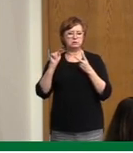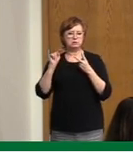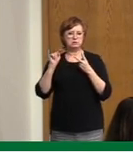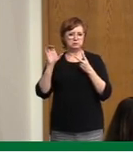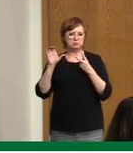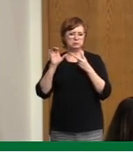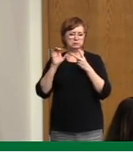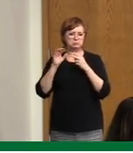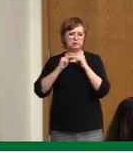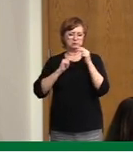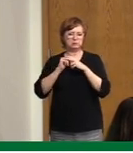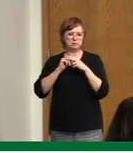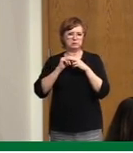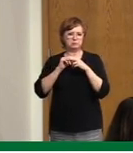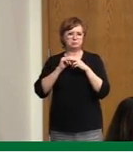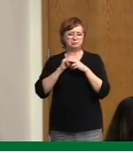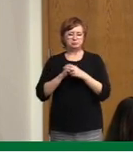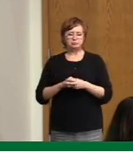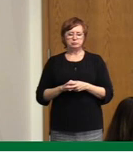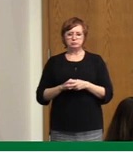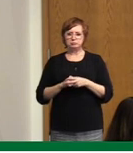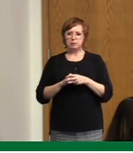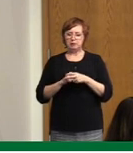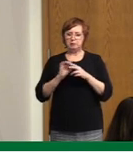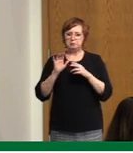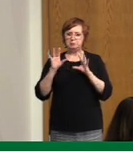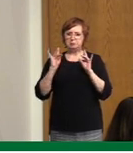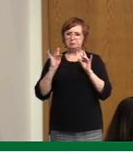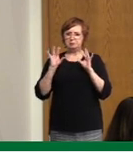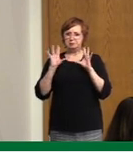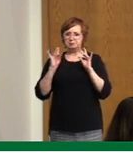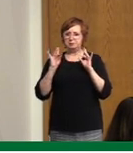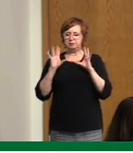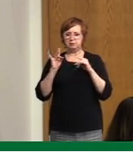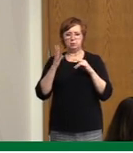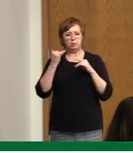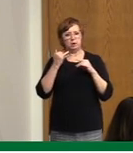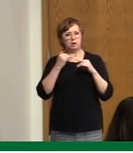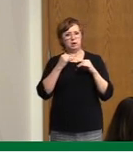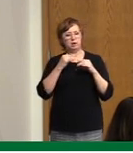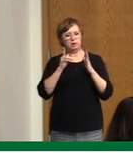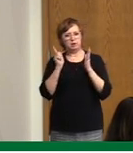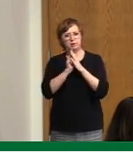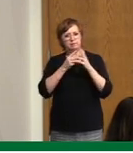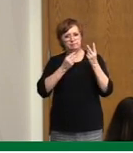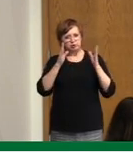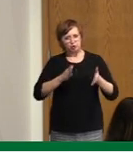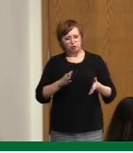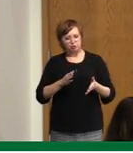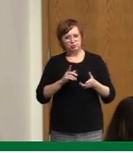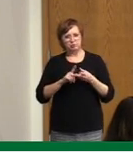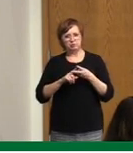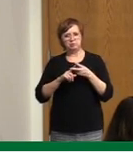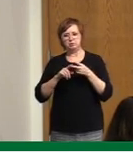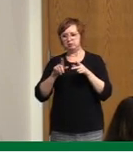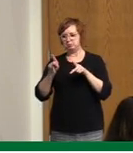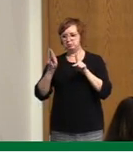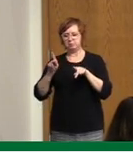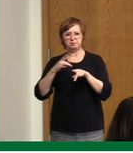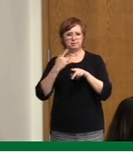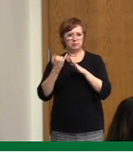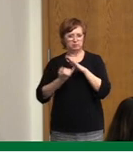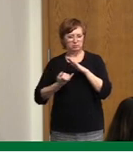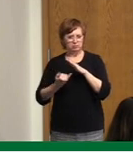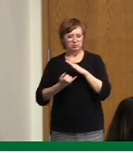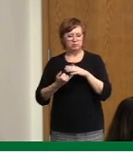challenging. It's very challenging in terms of visitor restrictions. It's very challenging for residents who can't see their loved ones. When there's an outbreak,